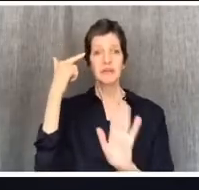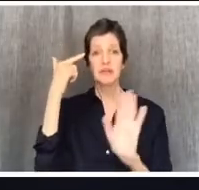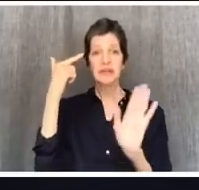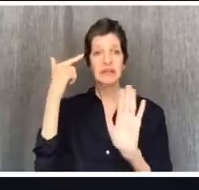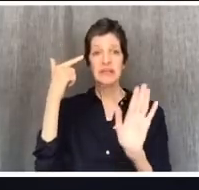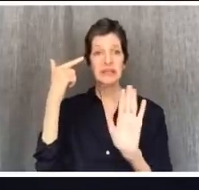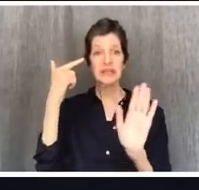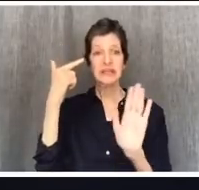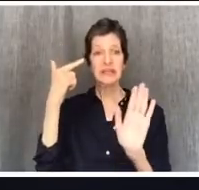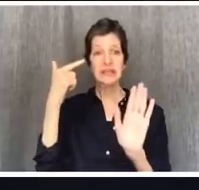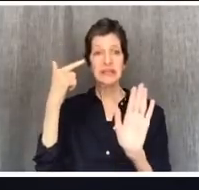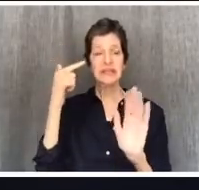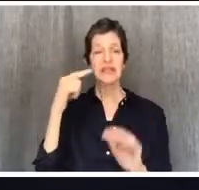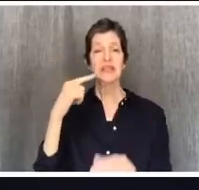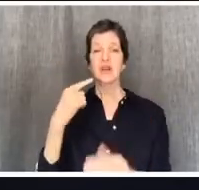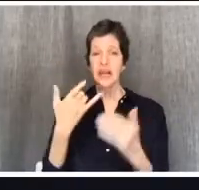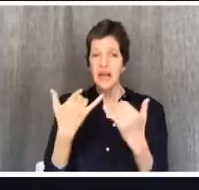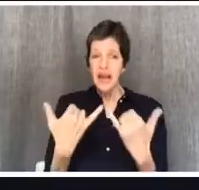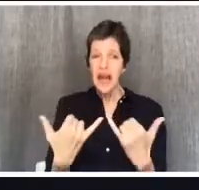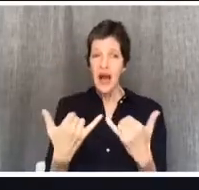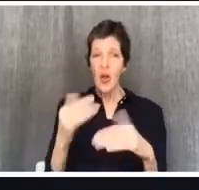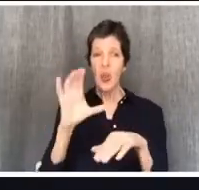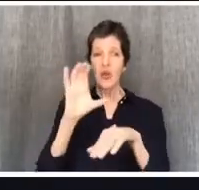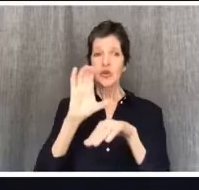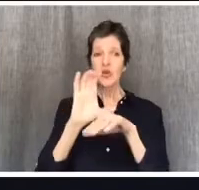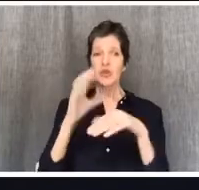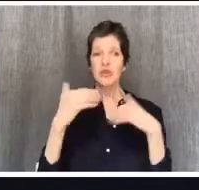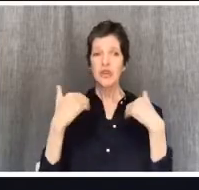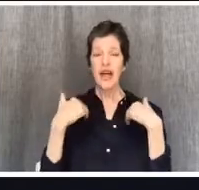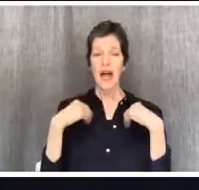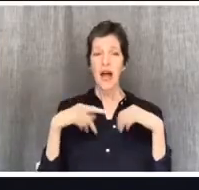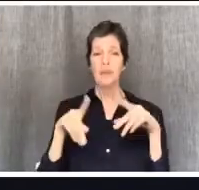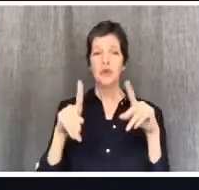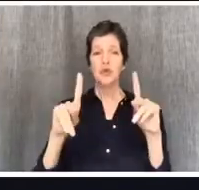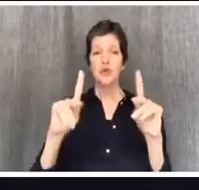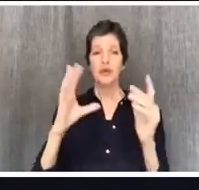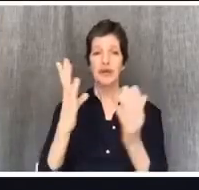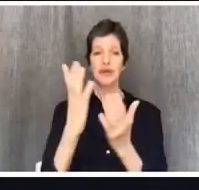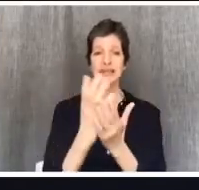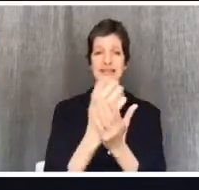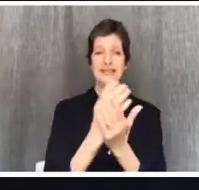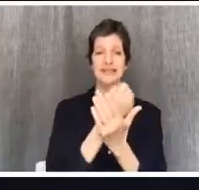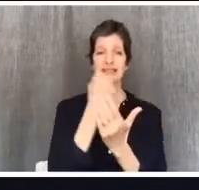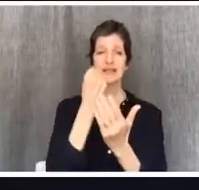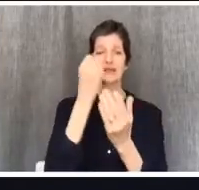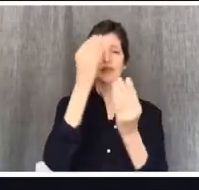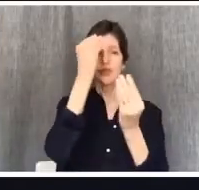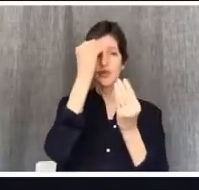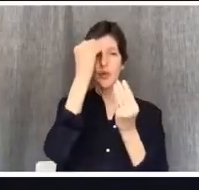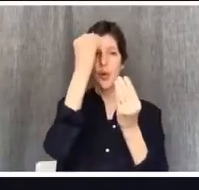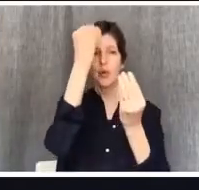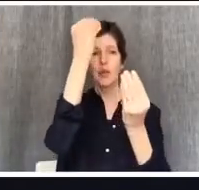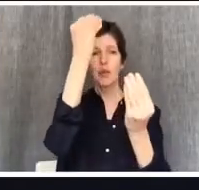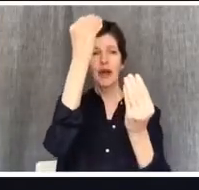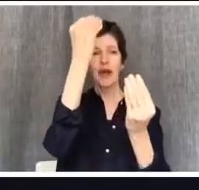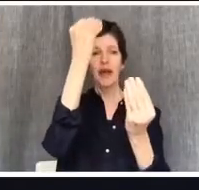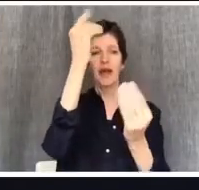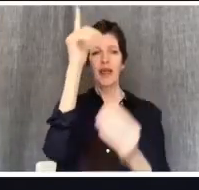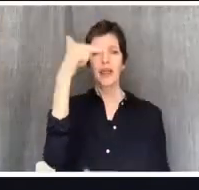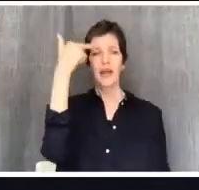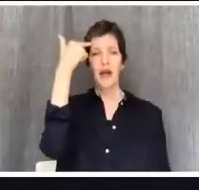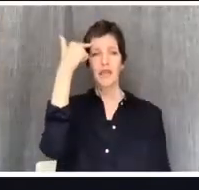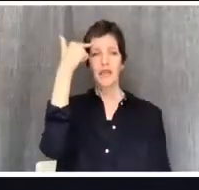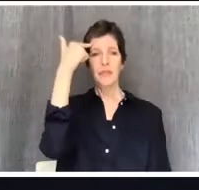we have an opportunity to, as Paul commands, be obedient to our civil authorities and to be a powerful witness of